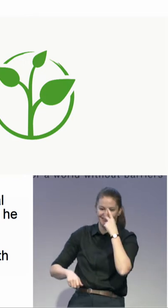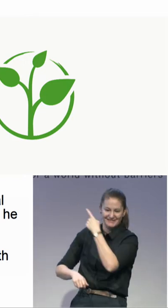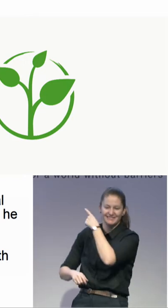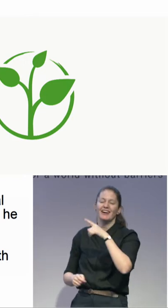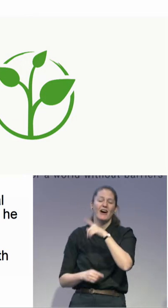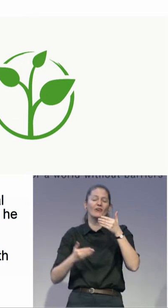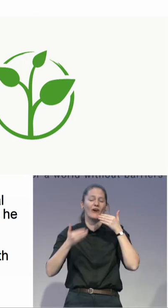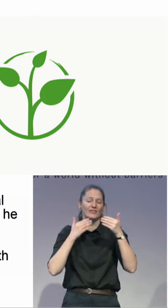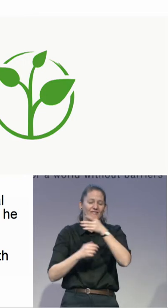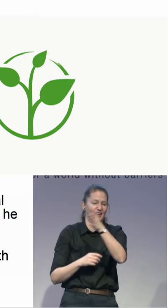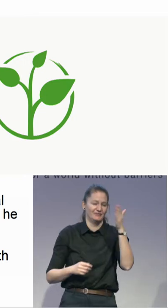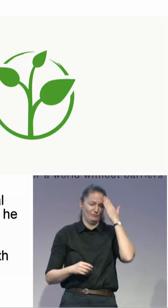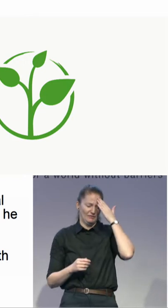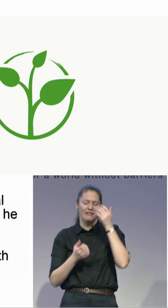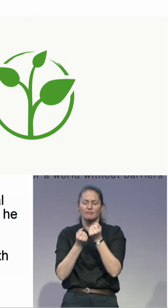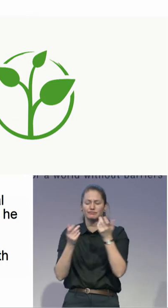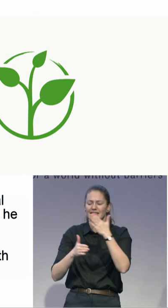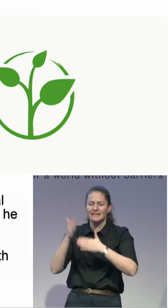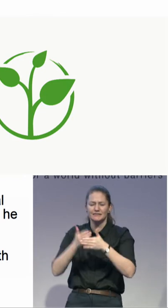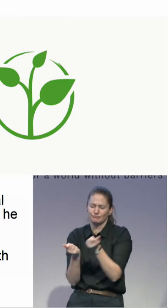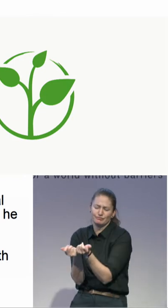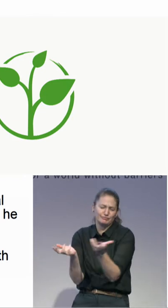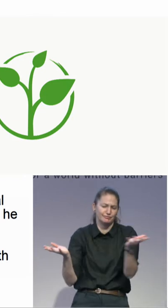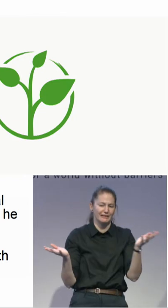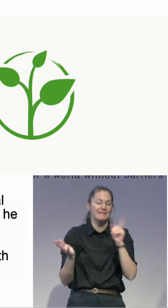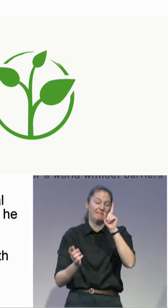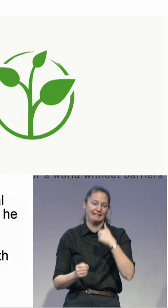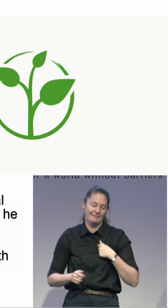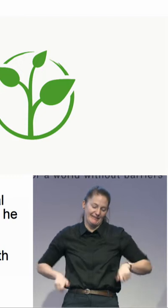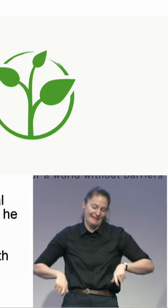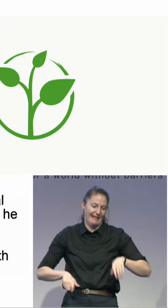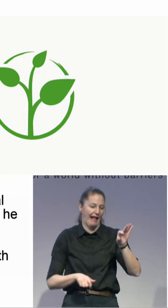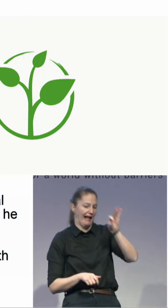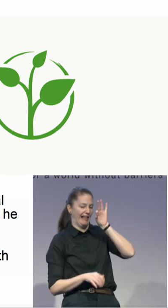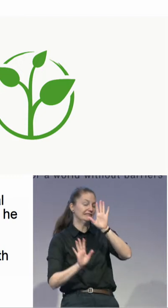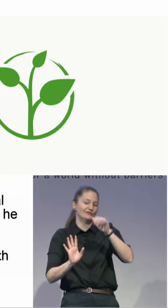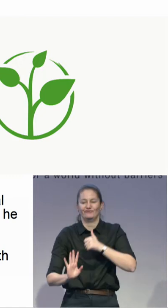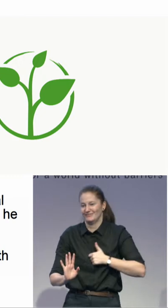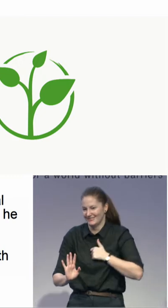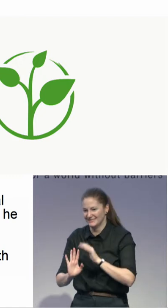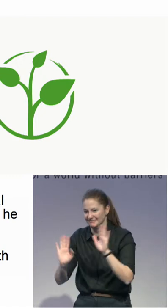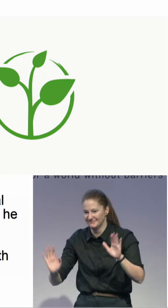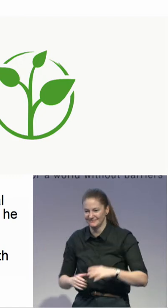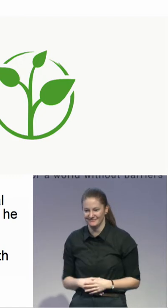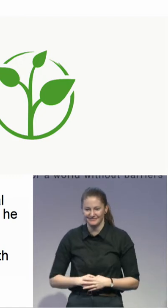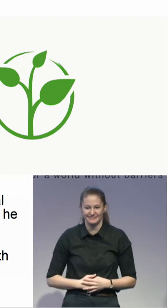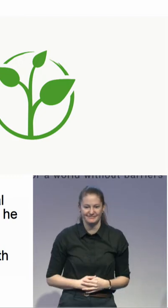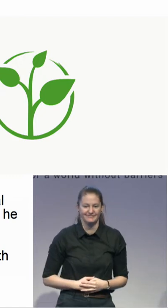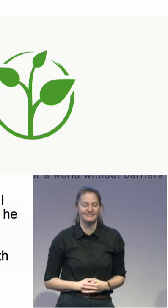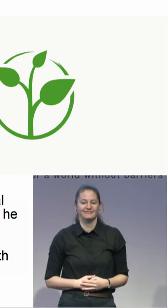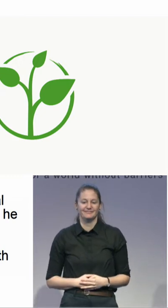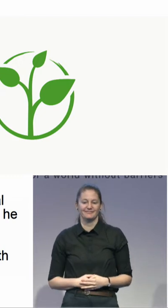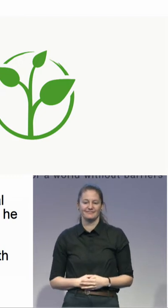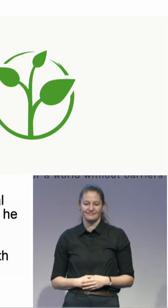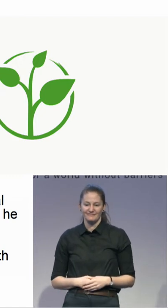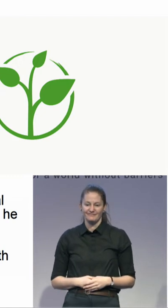disabilities, but I have to be quick in the drawing. So, sorry about that. We also heard that it is very easy to